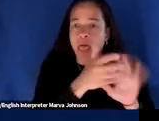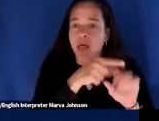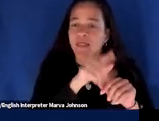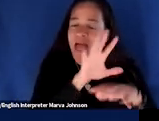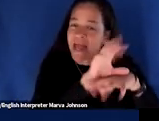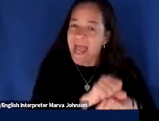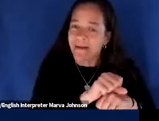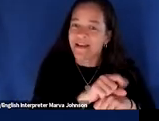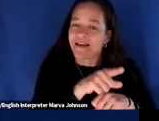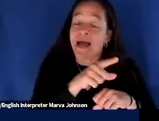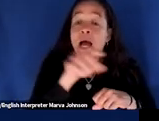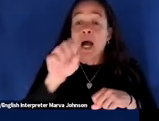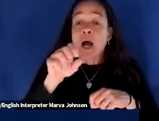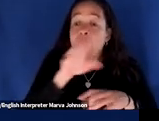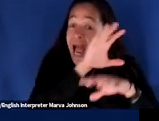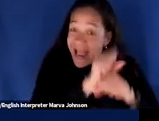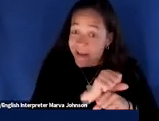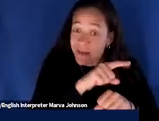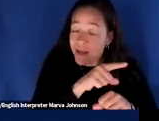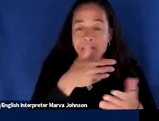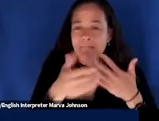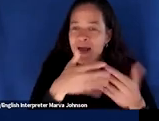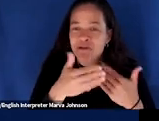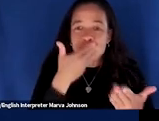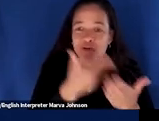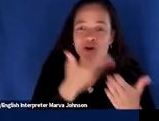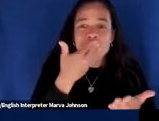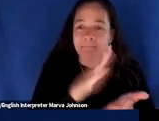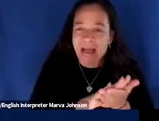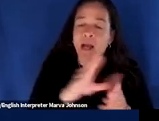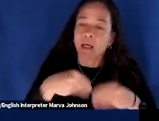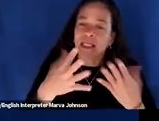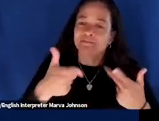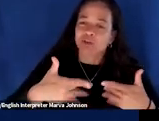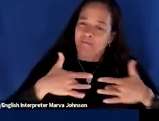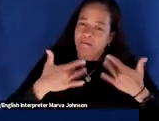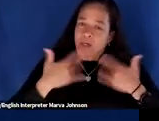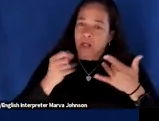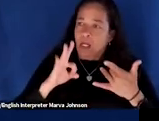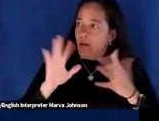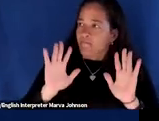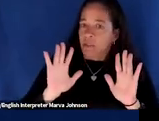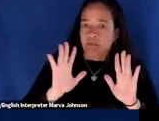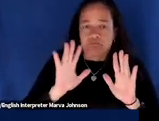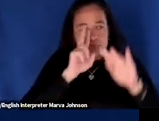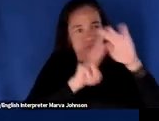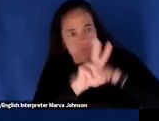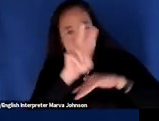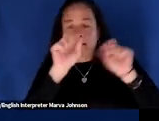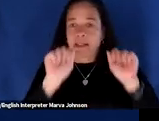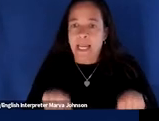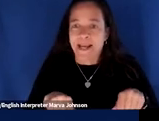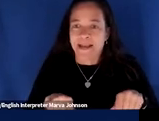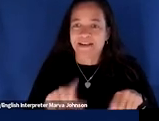of security and a sense of confidence and that makes them very hard to change we can however draw from the